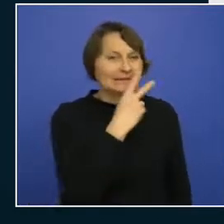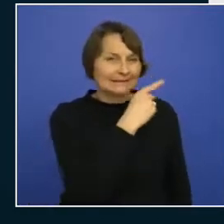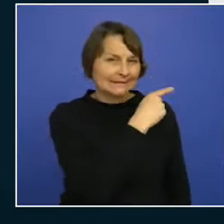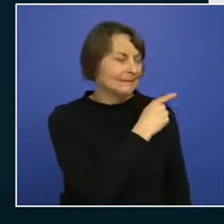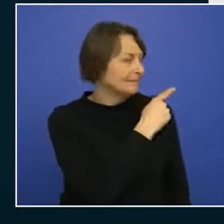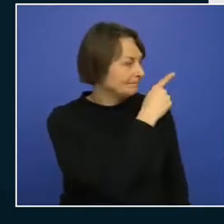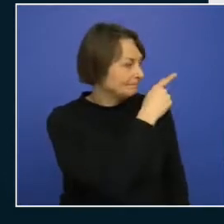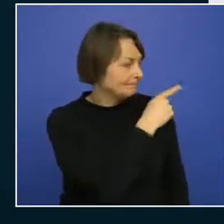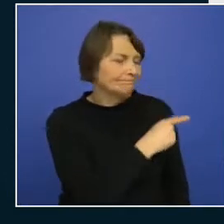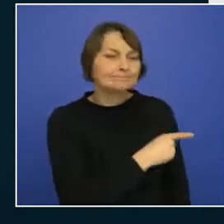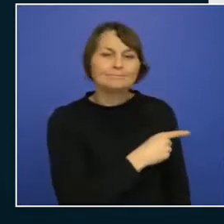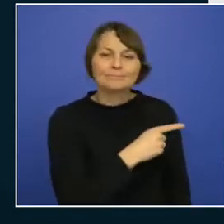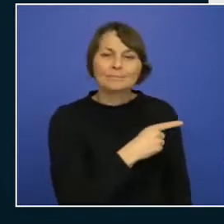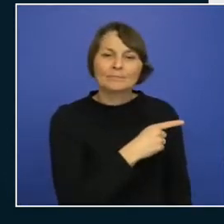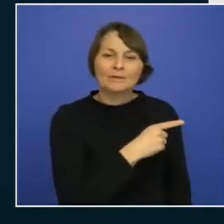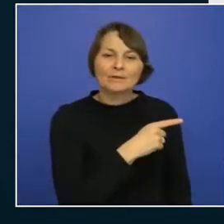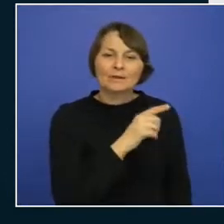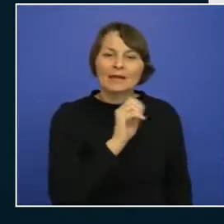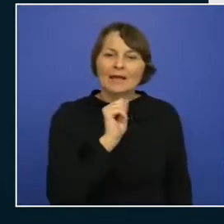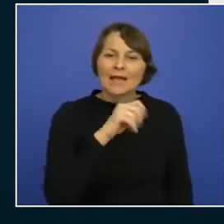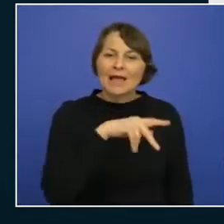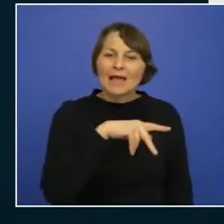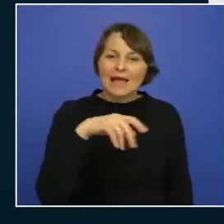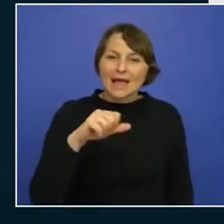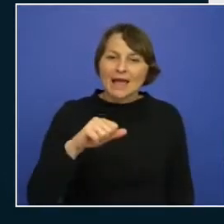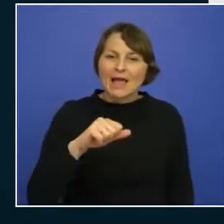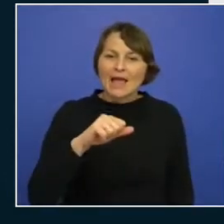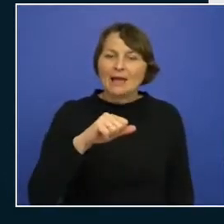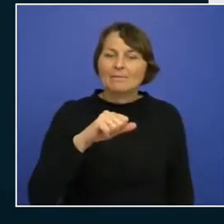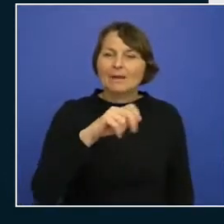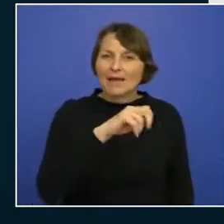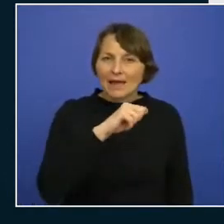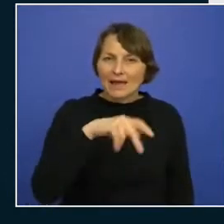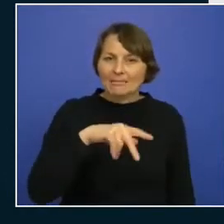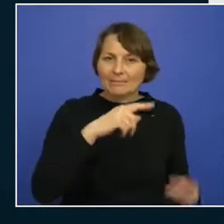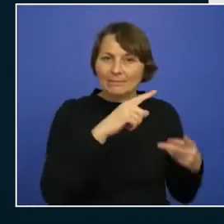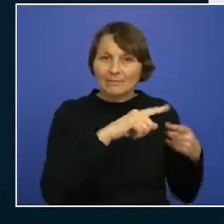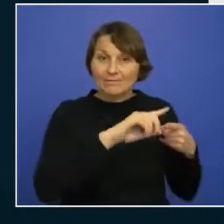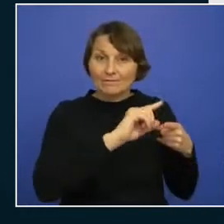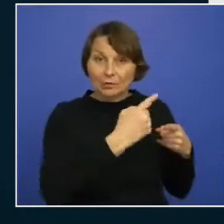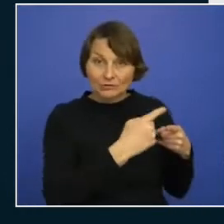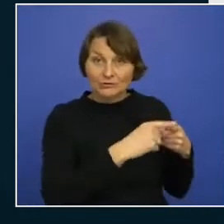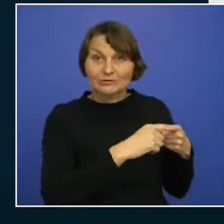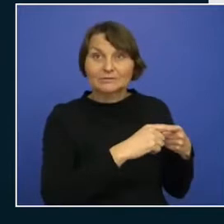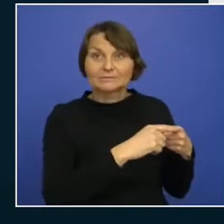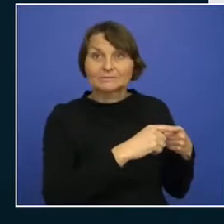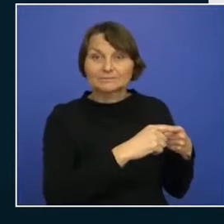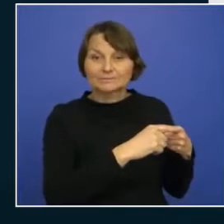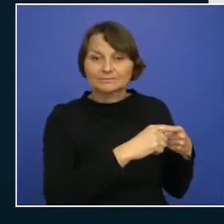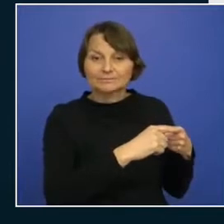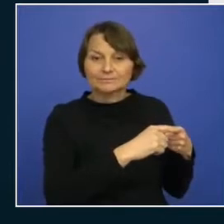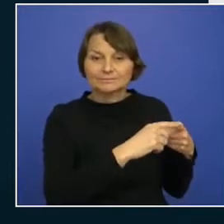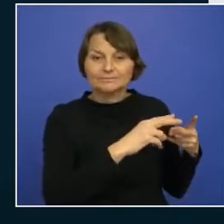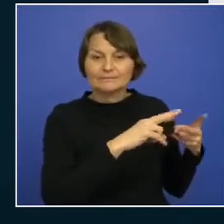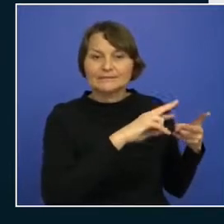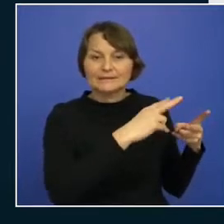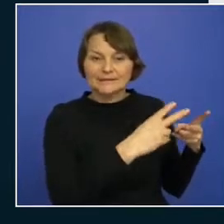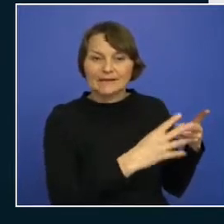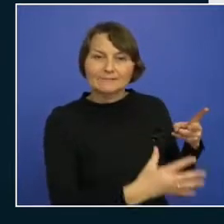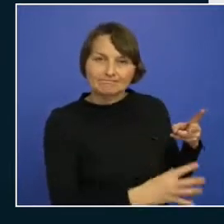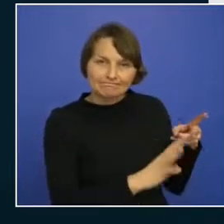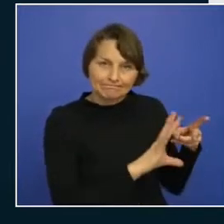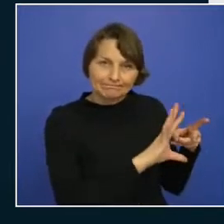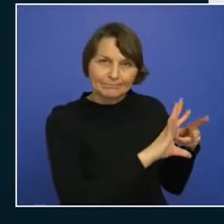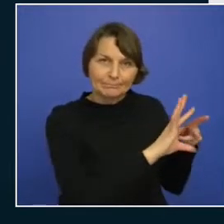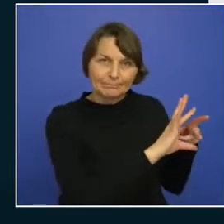sorry the app service app plan and then the app service app itself that's built on top of that plan that uses the